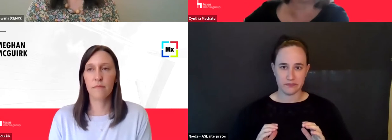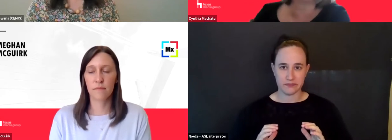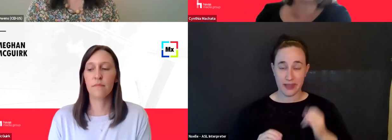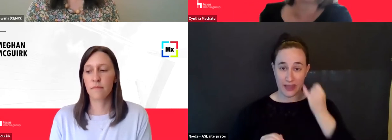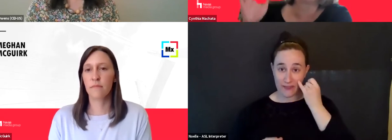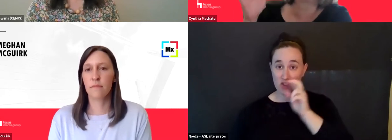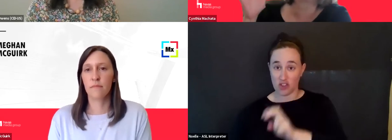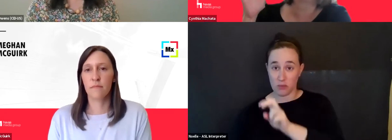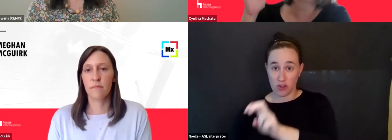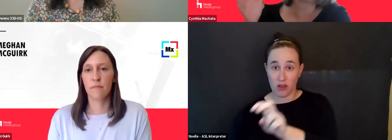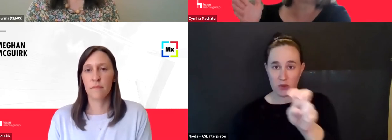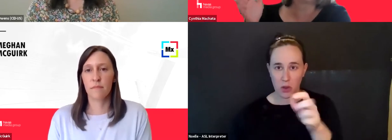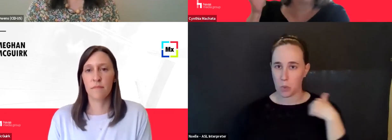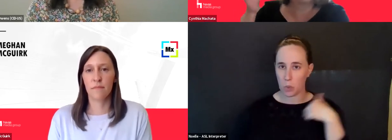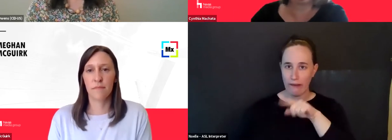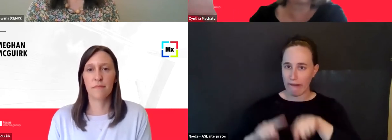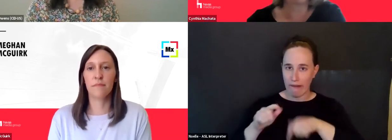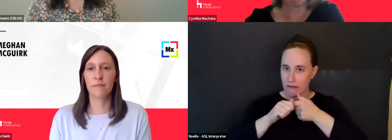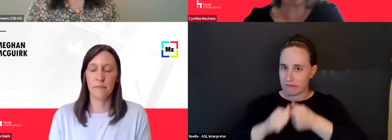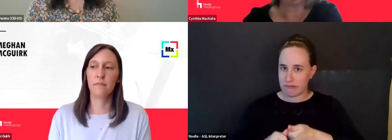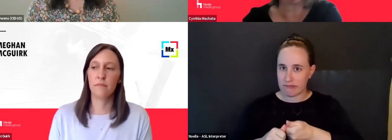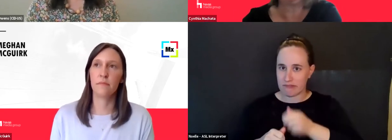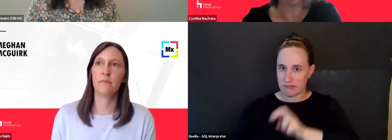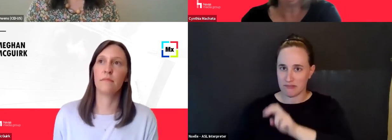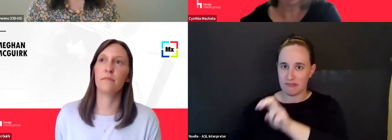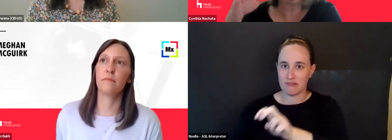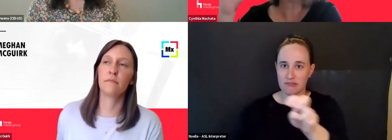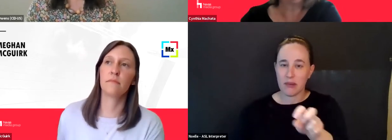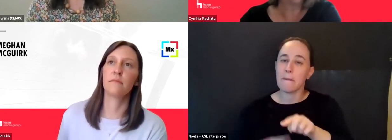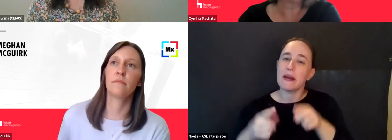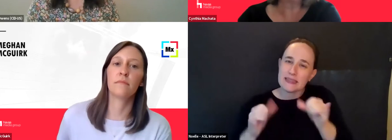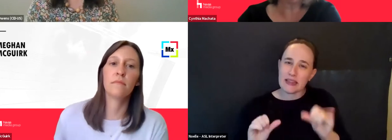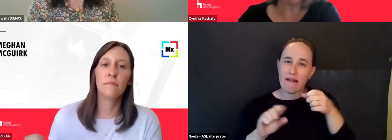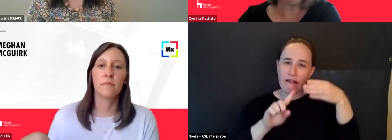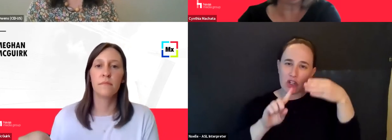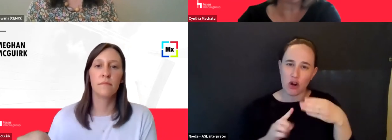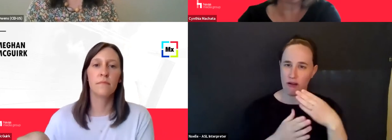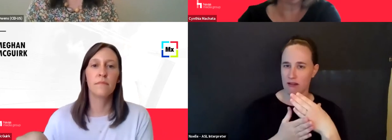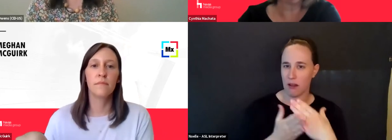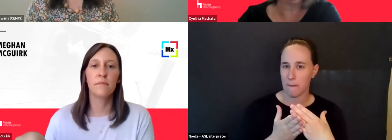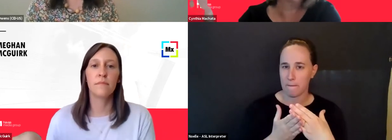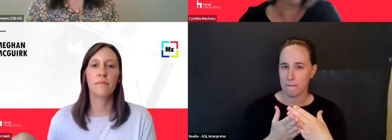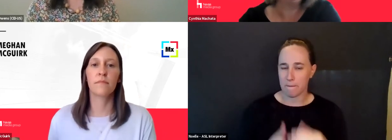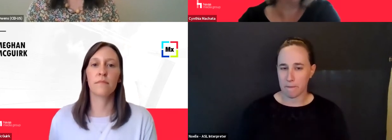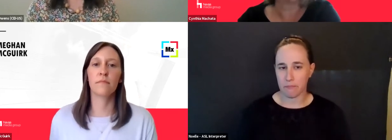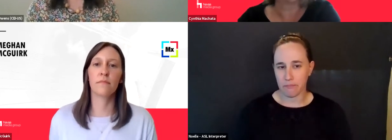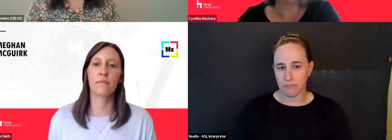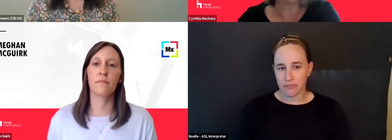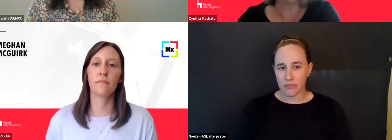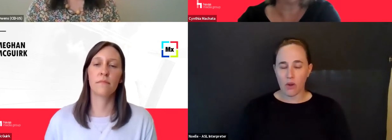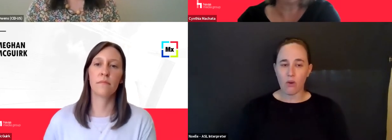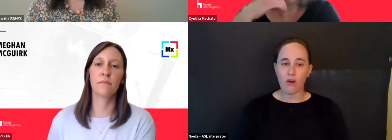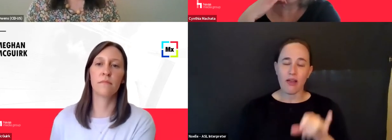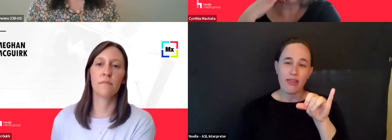next, but it doesn't mean you can't target within platforms. So we're starting to look at that as the next ecosystem,